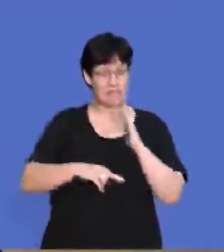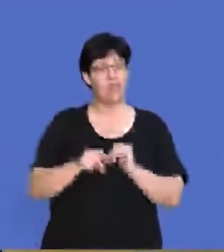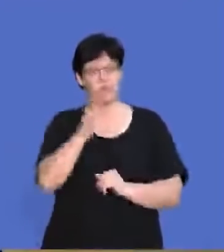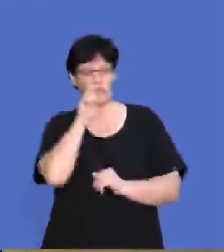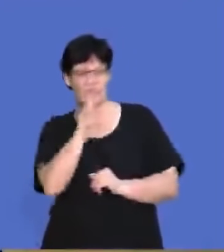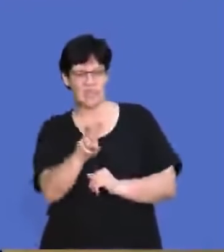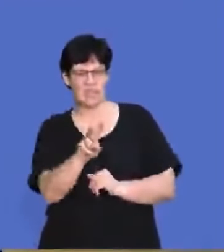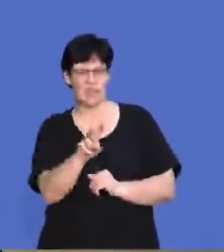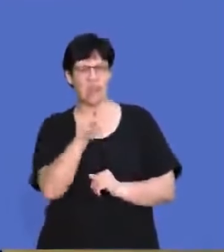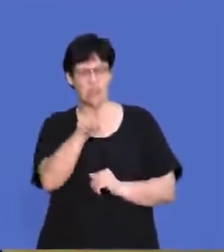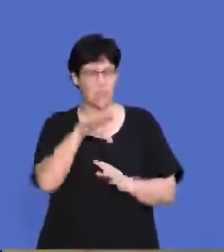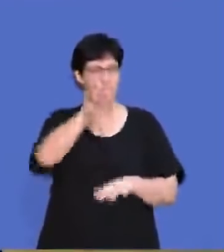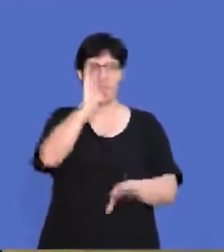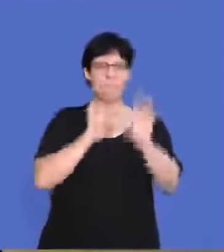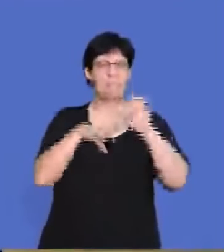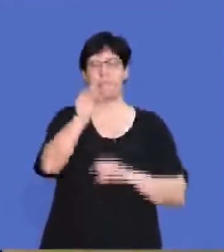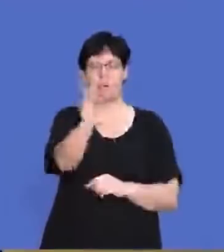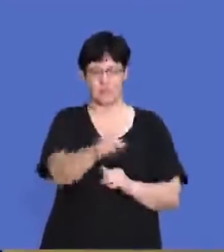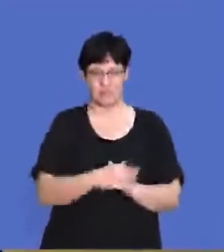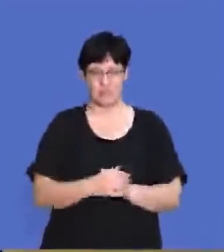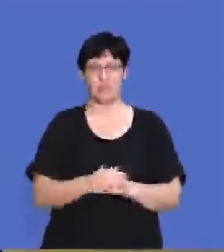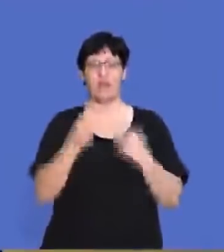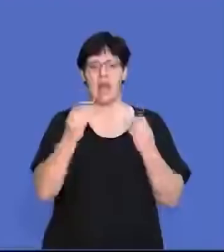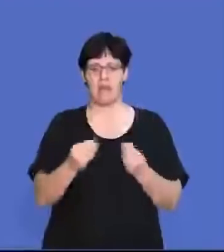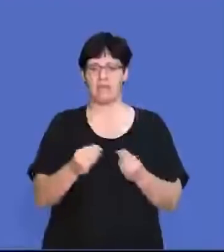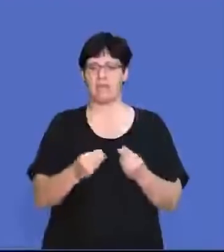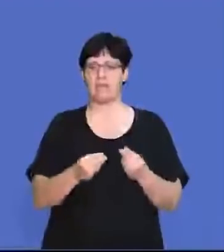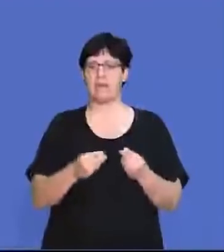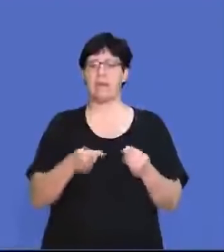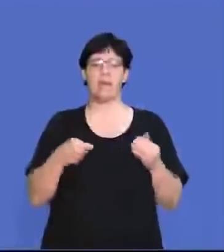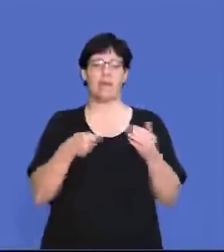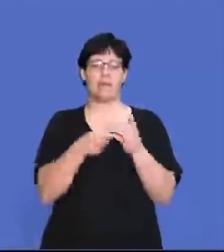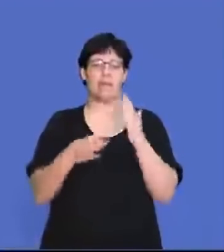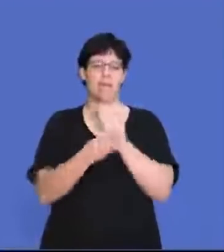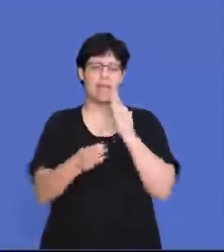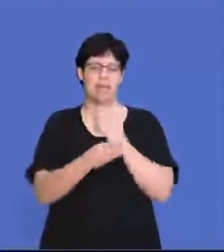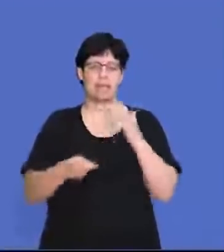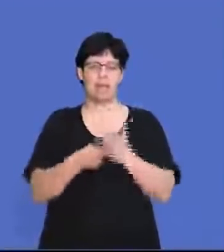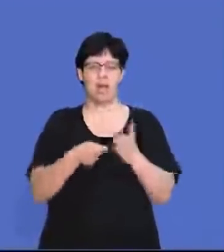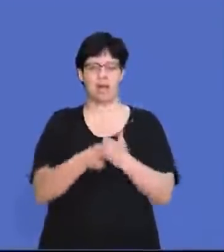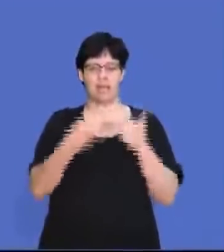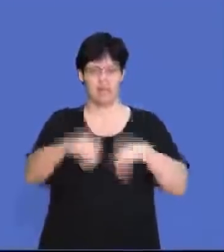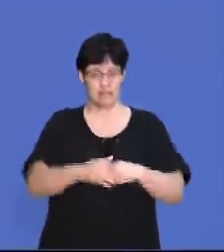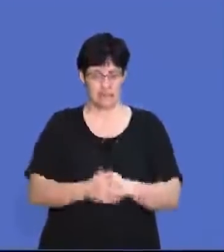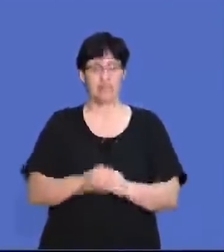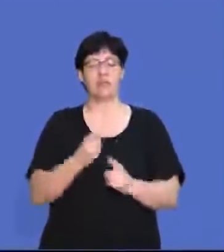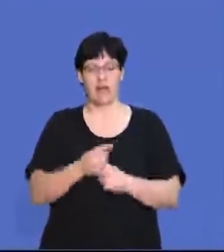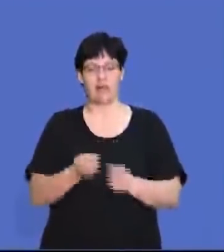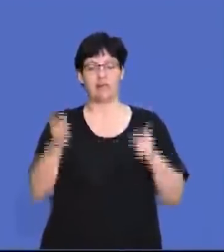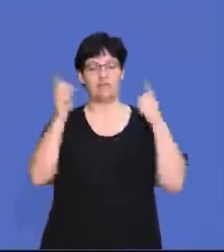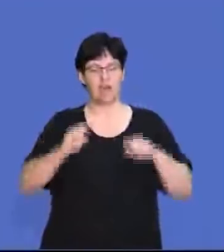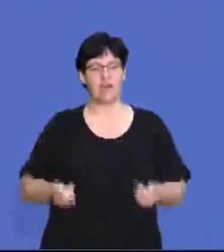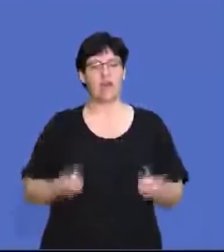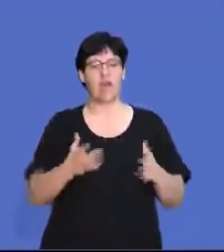and just see what you can pick up. All right, so it's got to do with Meat Market Limited. Meat Market Limited specializes in